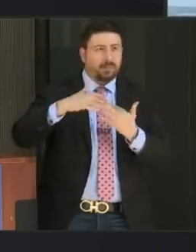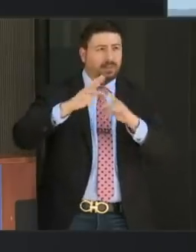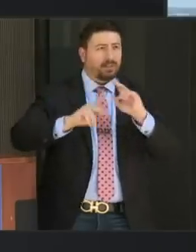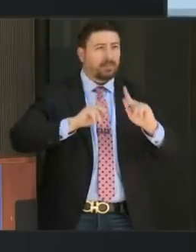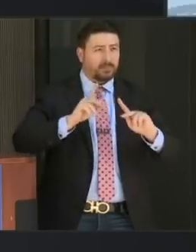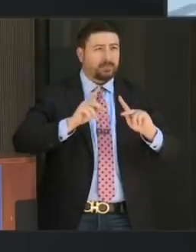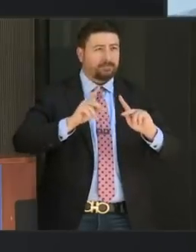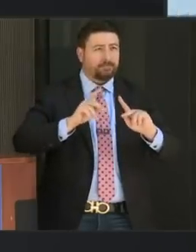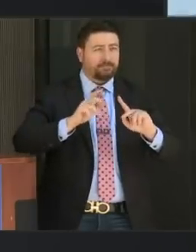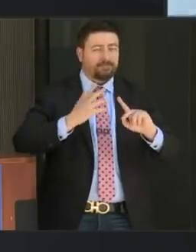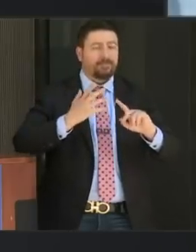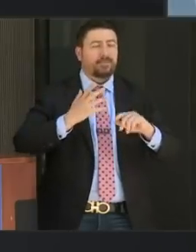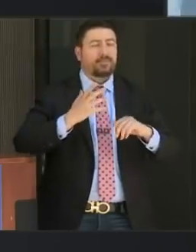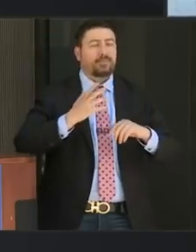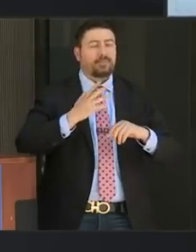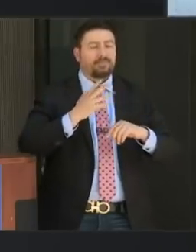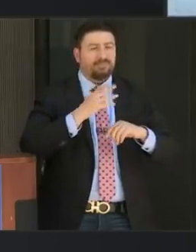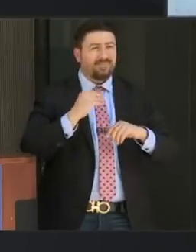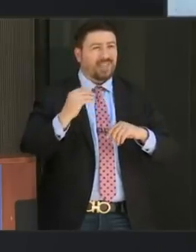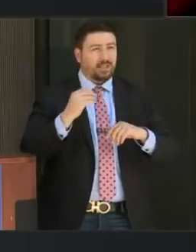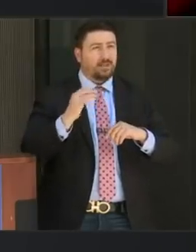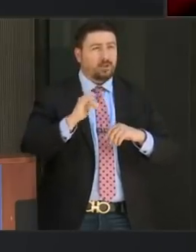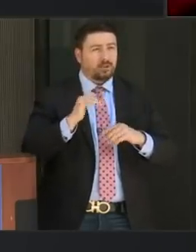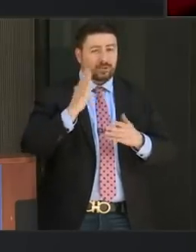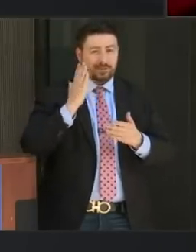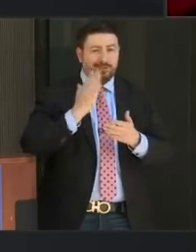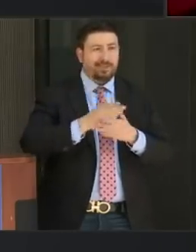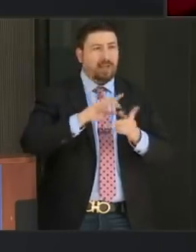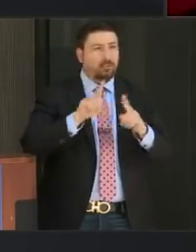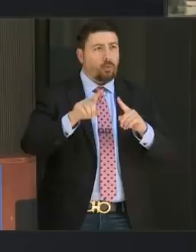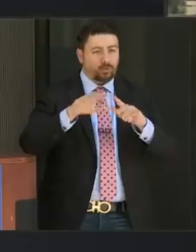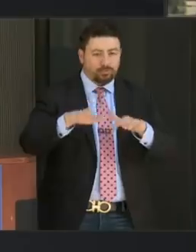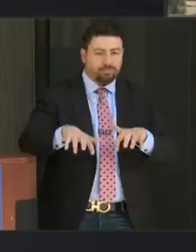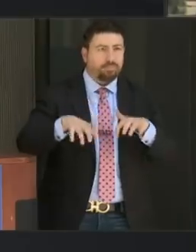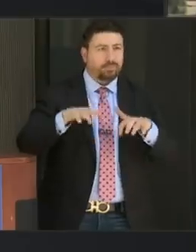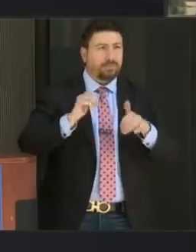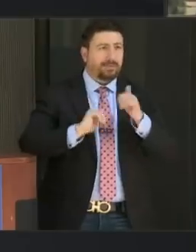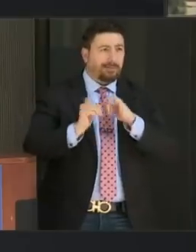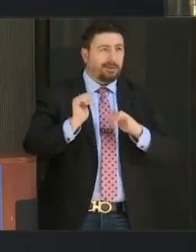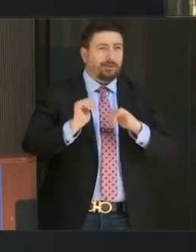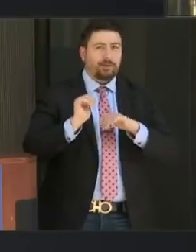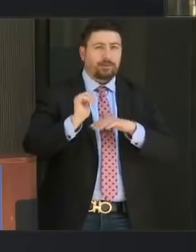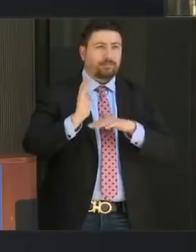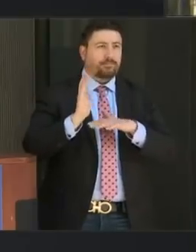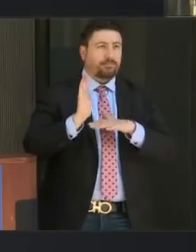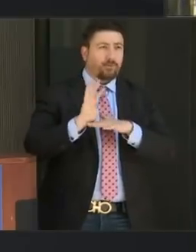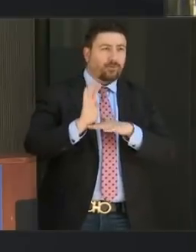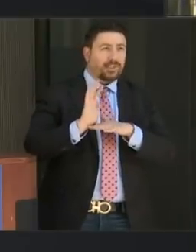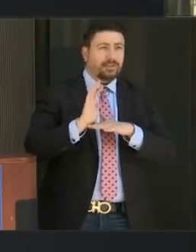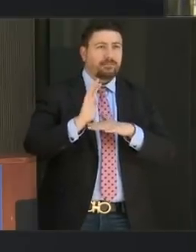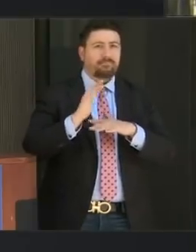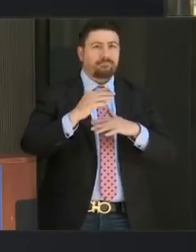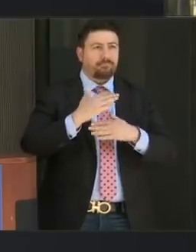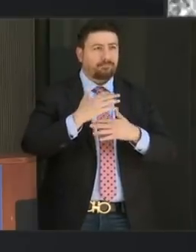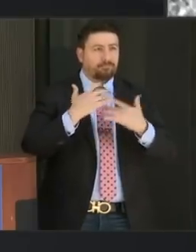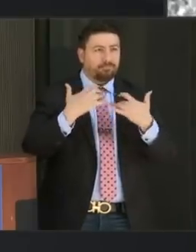gathering. This is the time to stop going to the theater or concerts or sporting events.